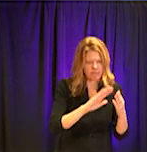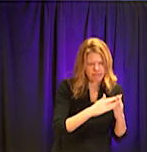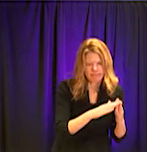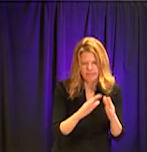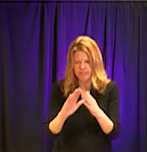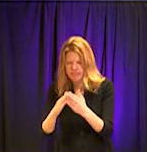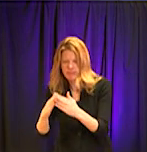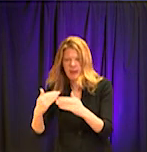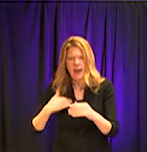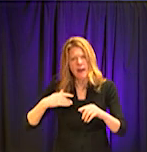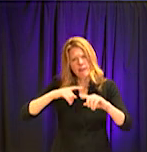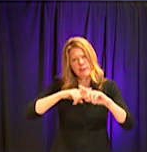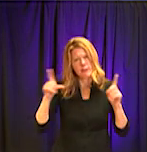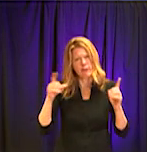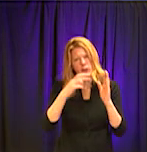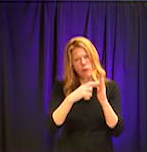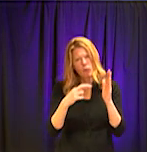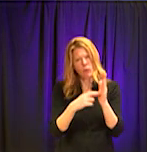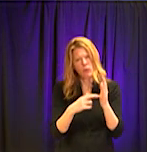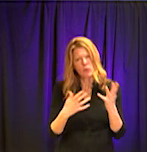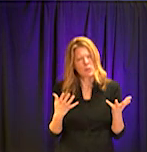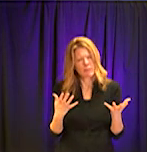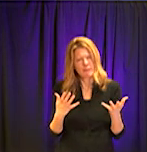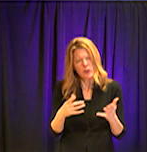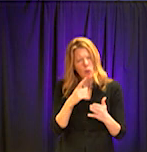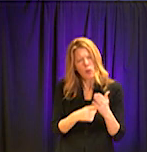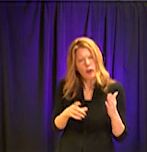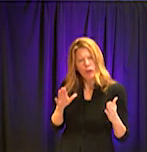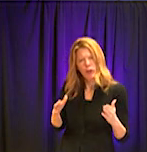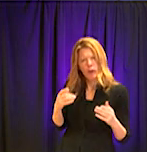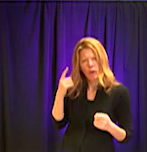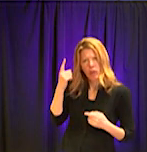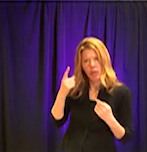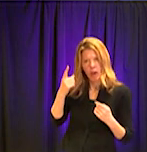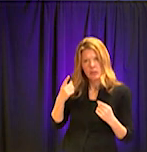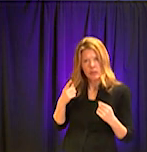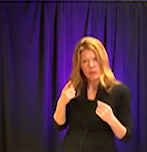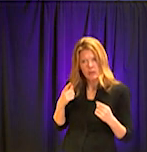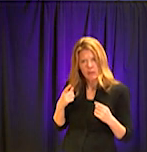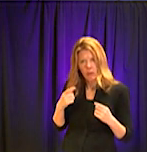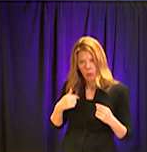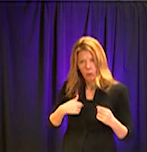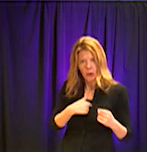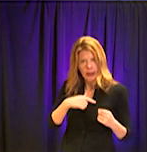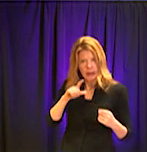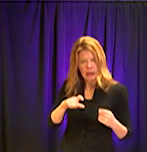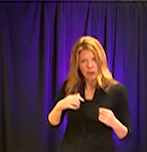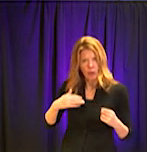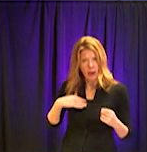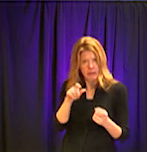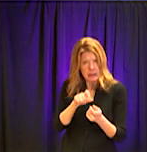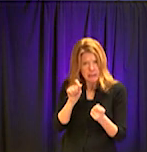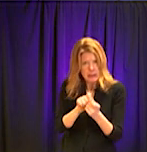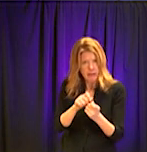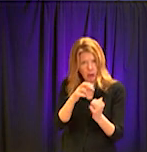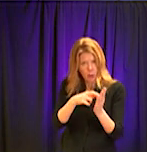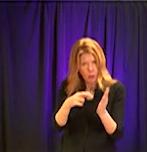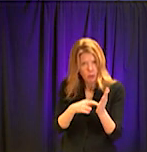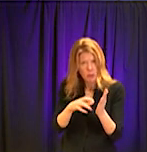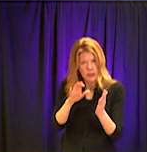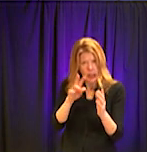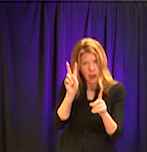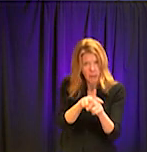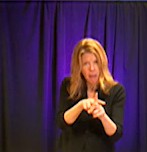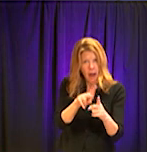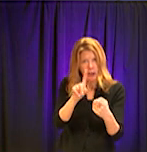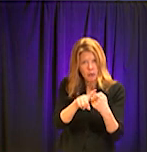individually. Do talk to me some about that. Your thoughts. Do we need to have a more uniformed approach when it comes from city